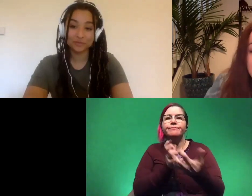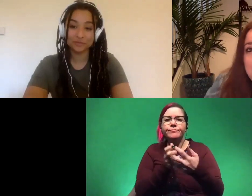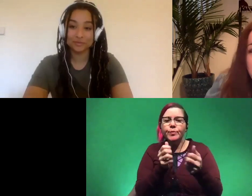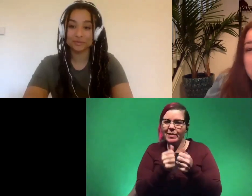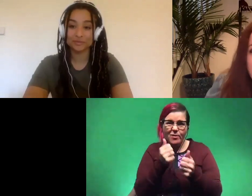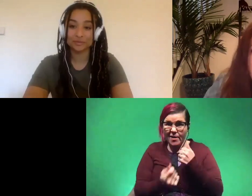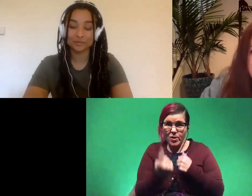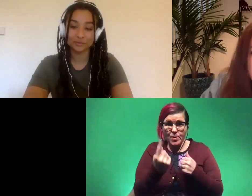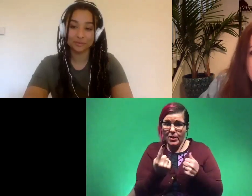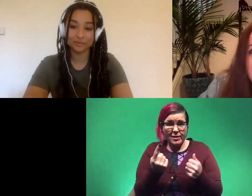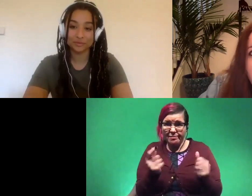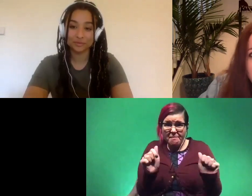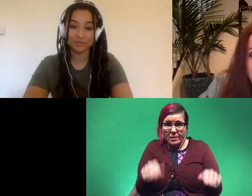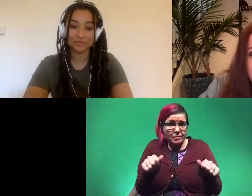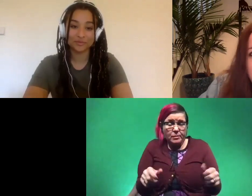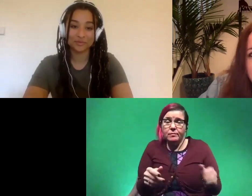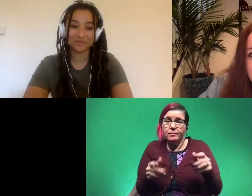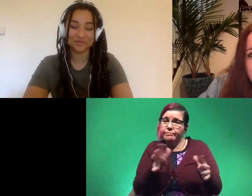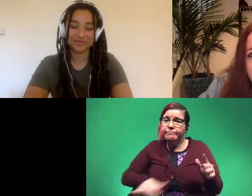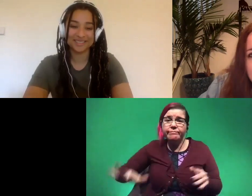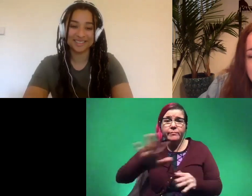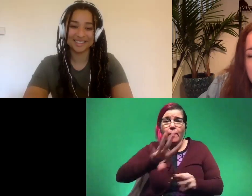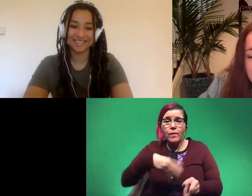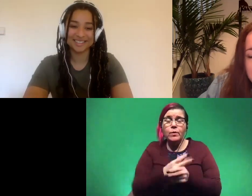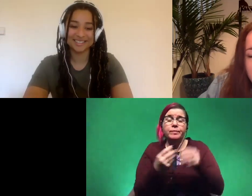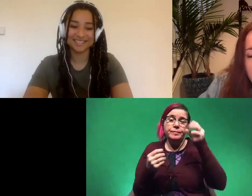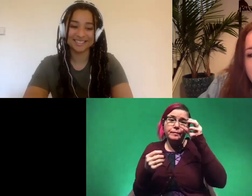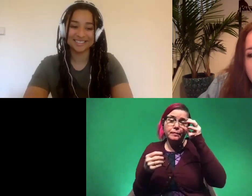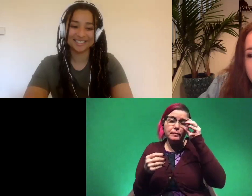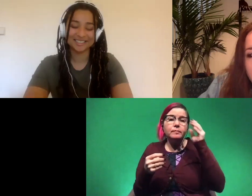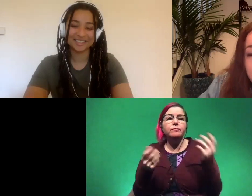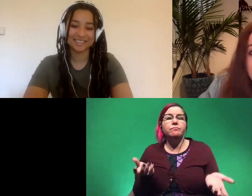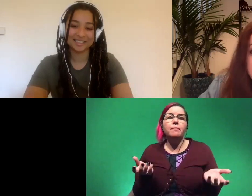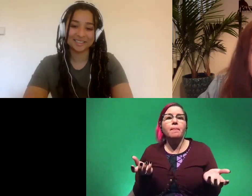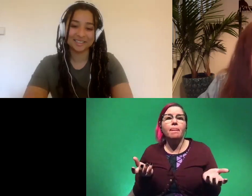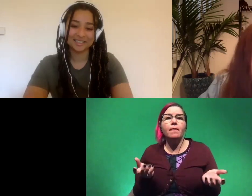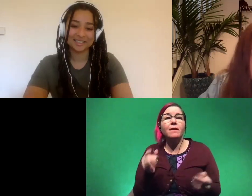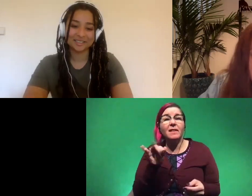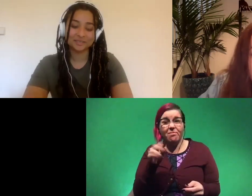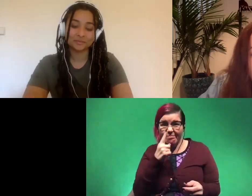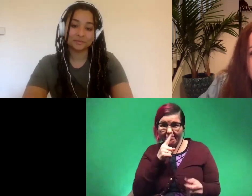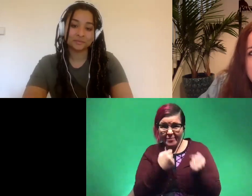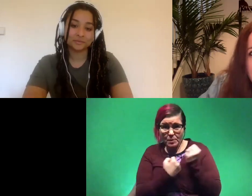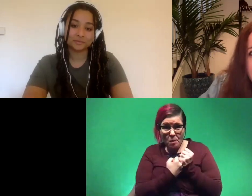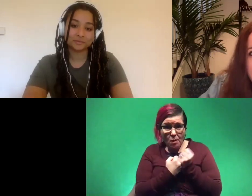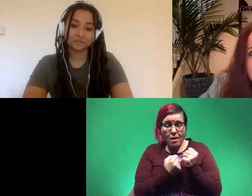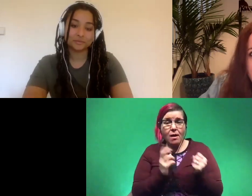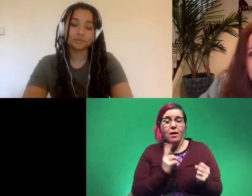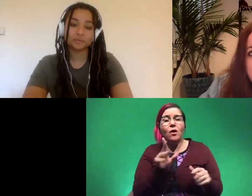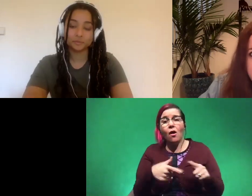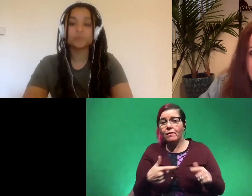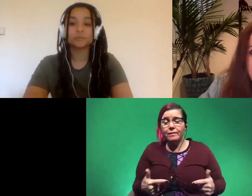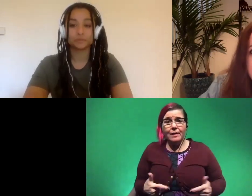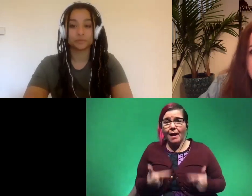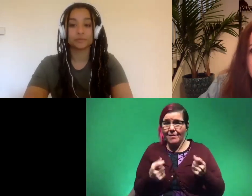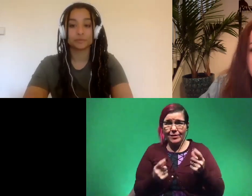humanly possible all around the world um and so if you can support us uh all of these live streams are